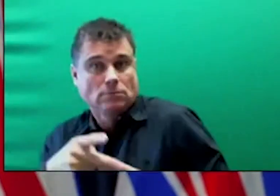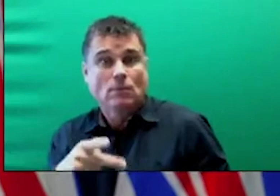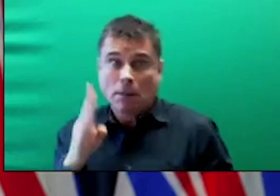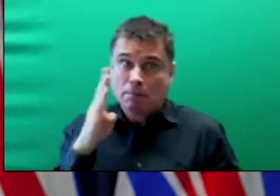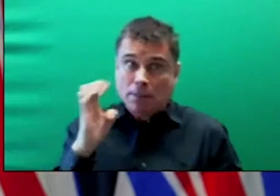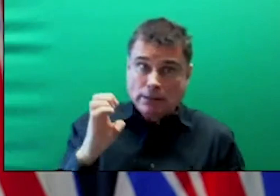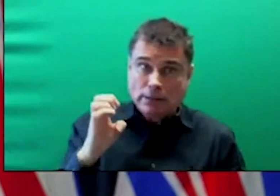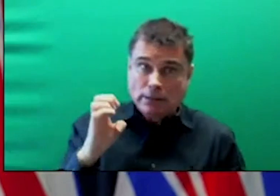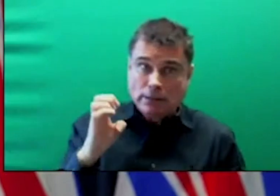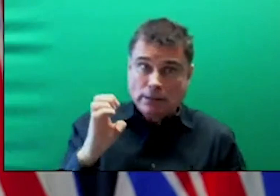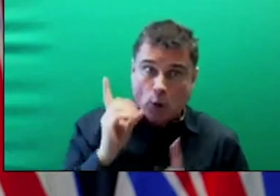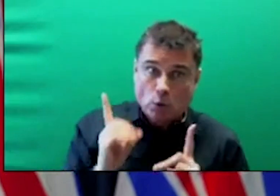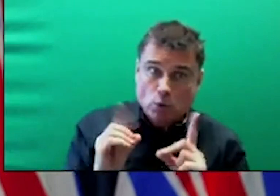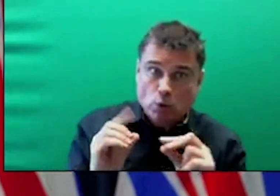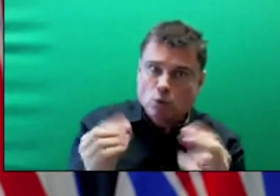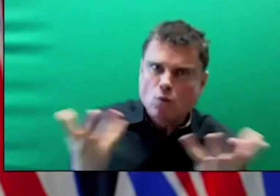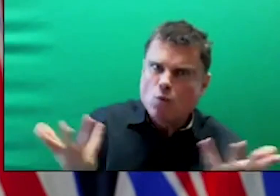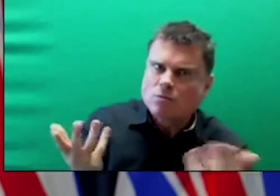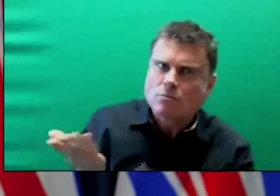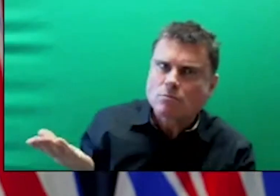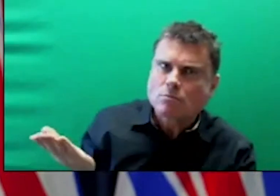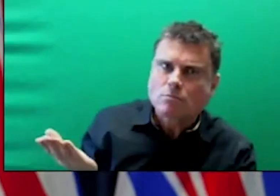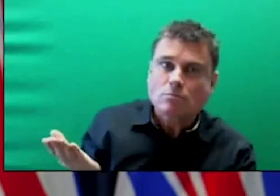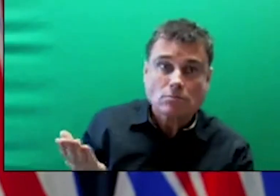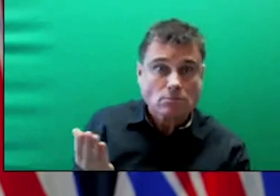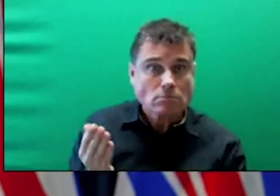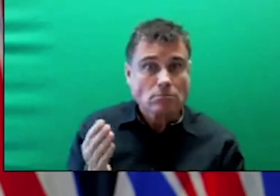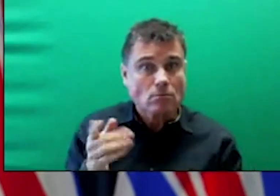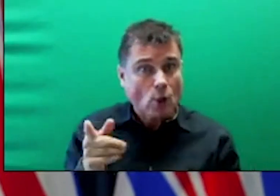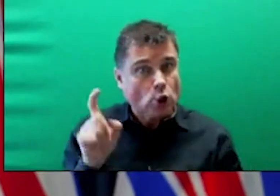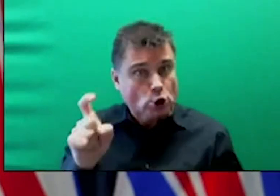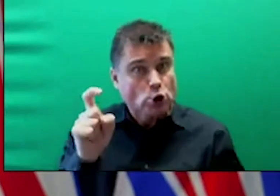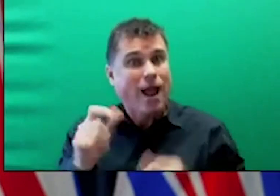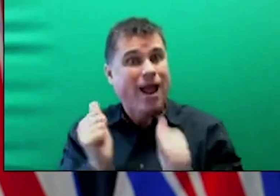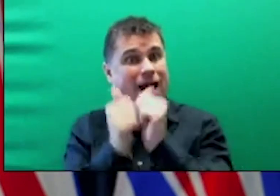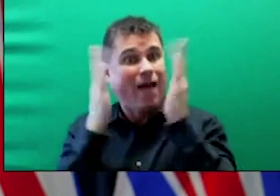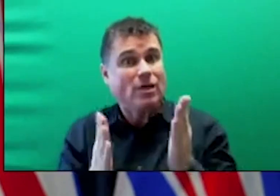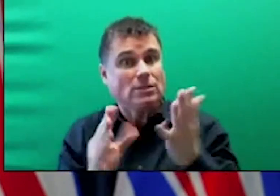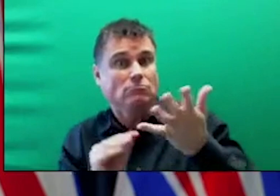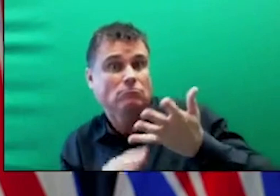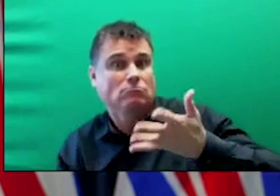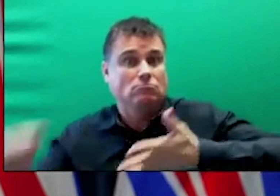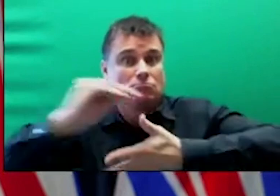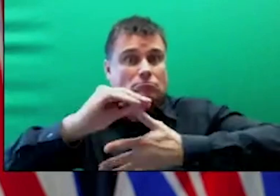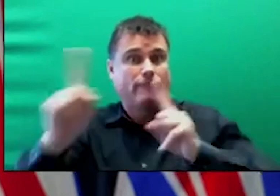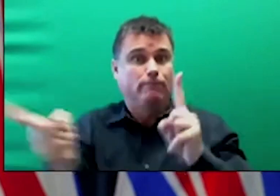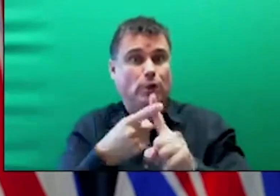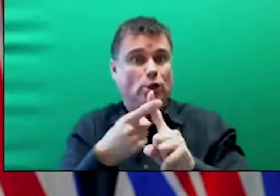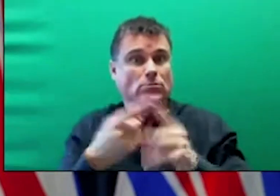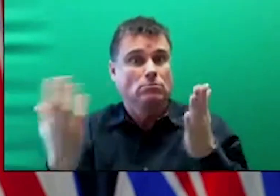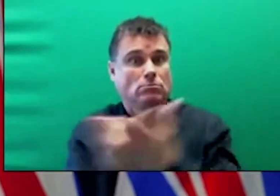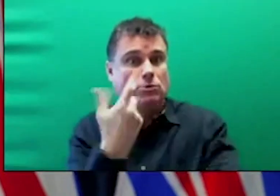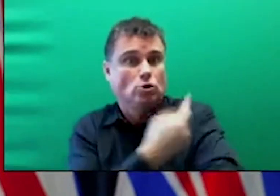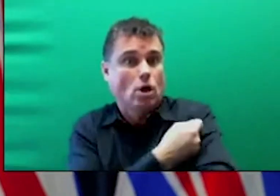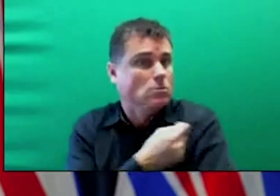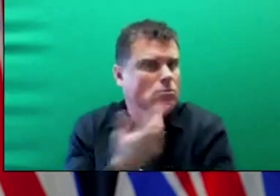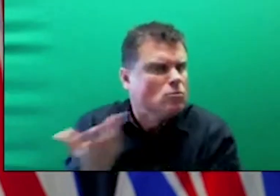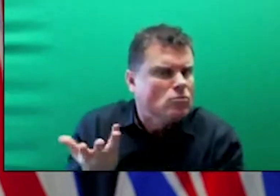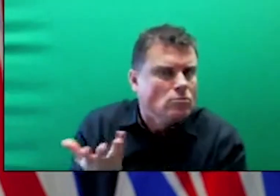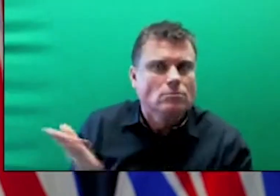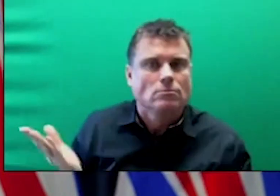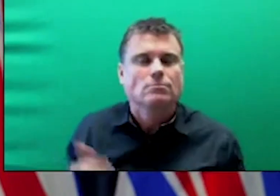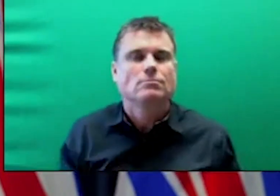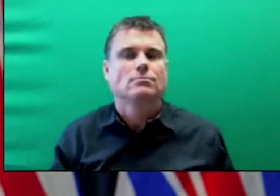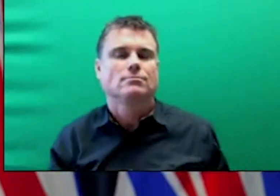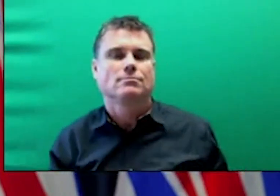here in Canada. And that will change the game. As it is now, we've been focused on Pfizer and Moderna, those that have been approved, those that